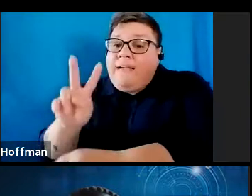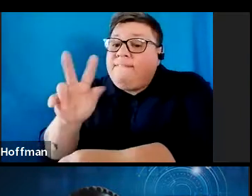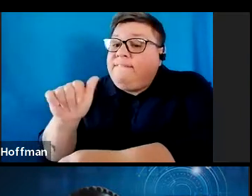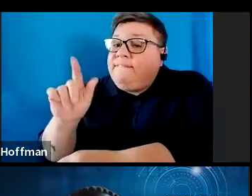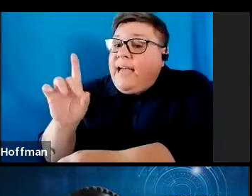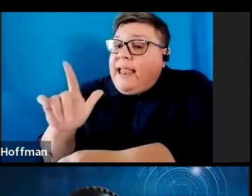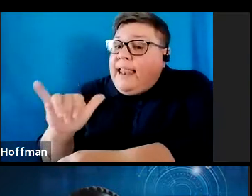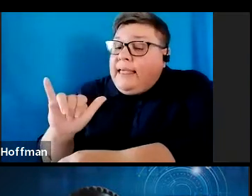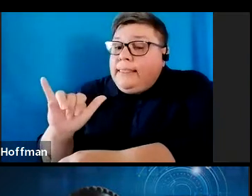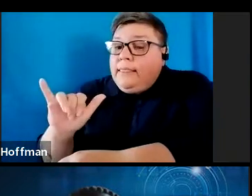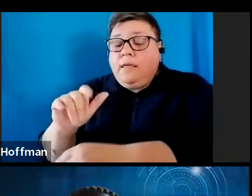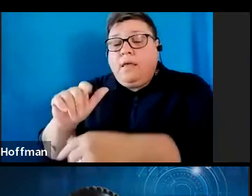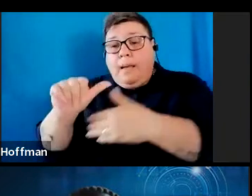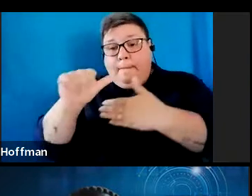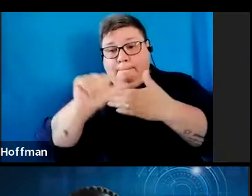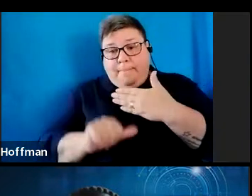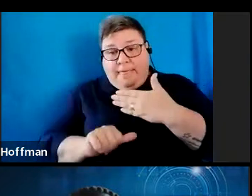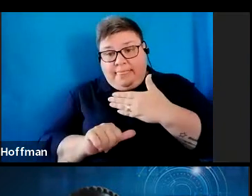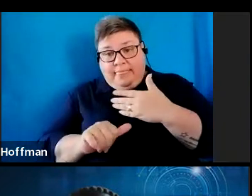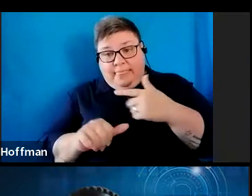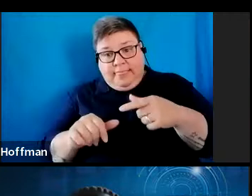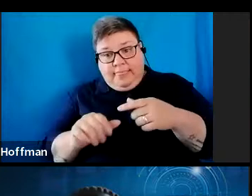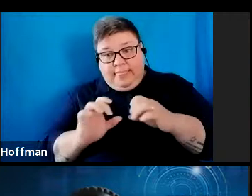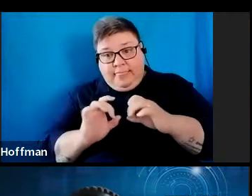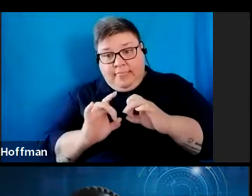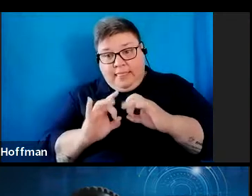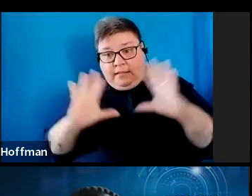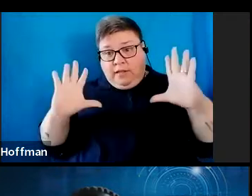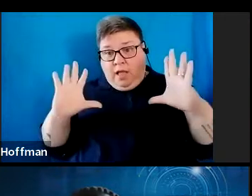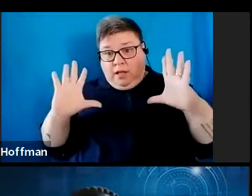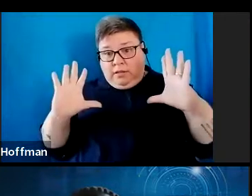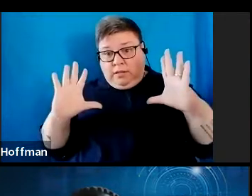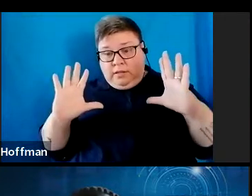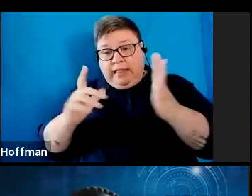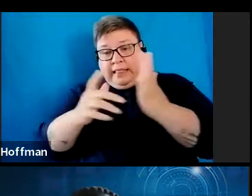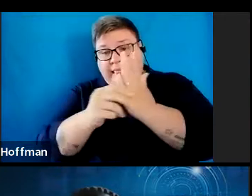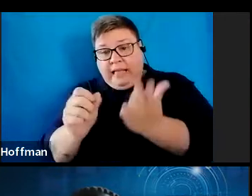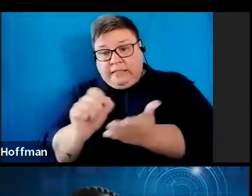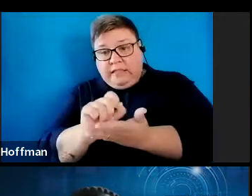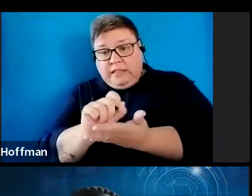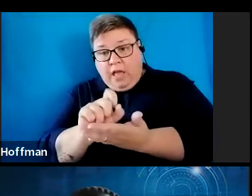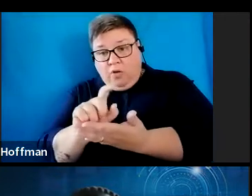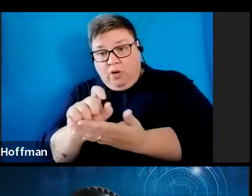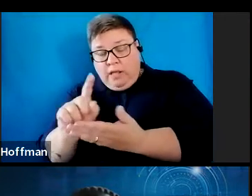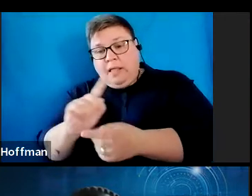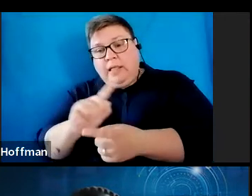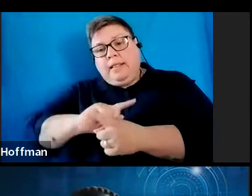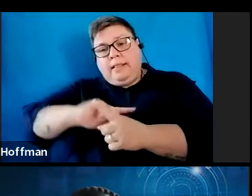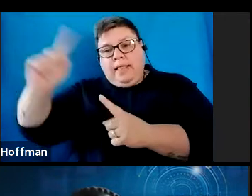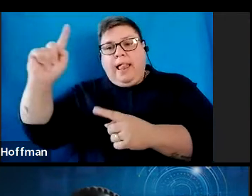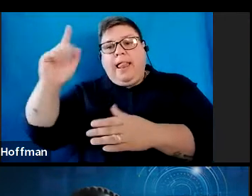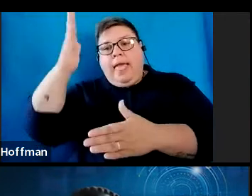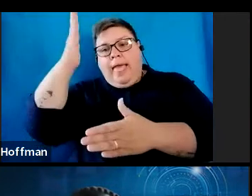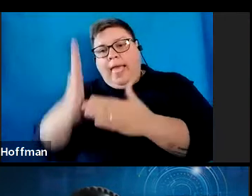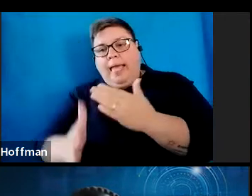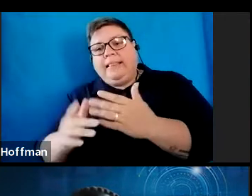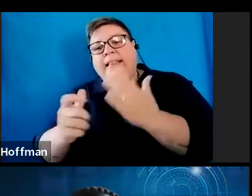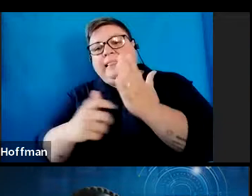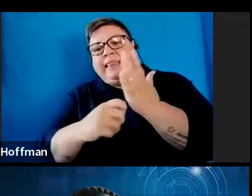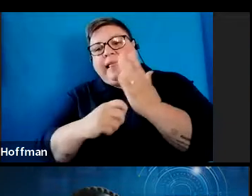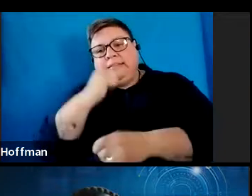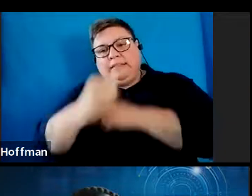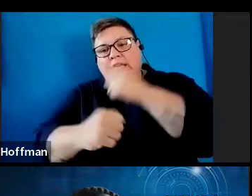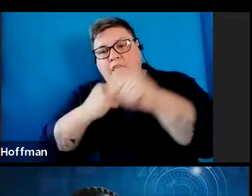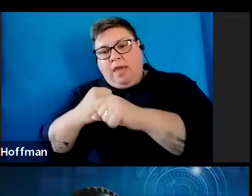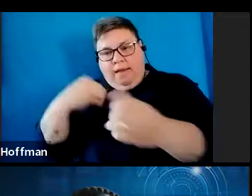from the month following the date of issue of the tax directive until the end of the applicable tax year for which the application was